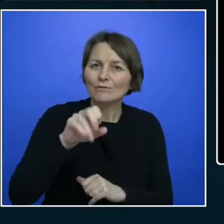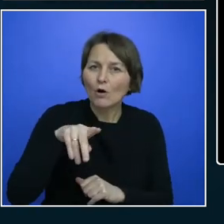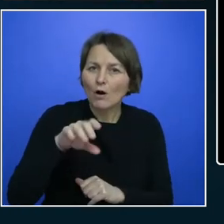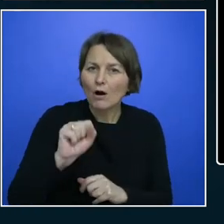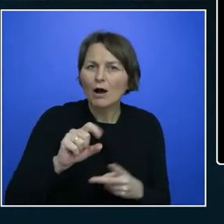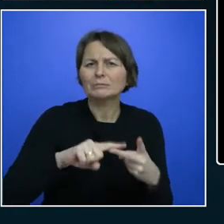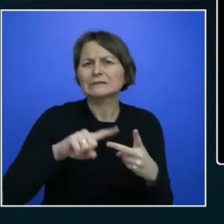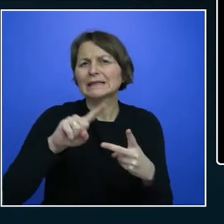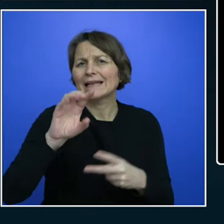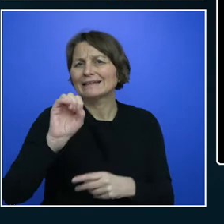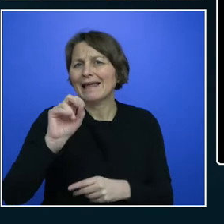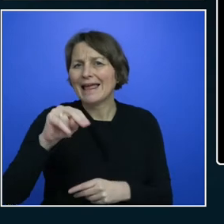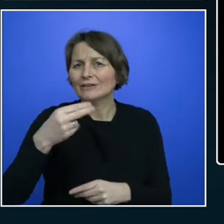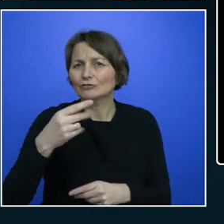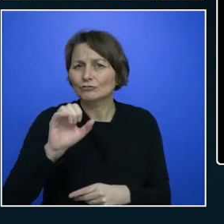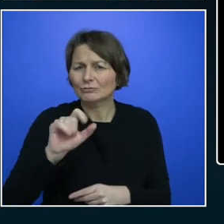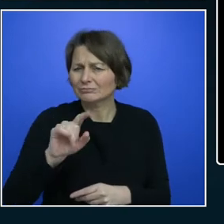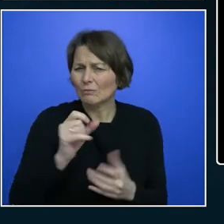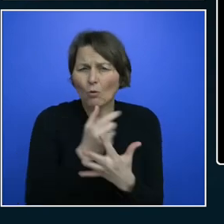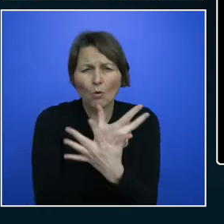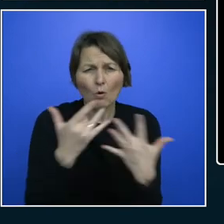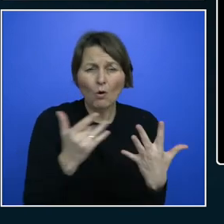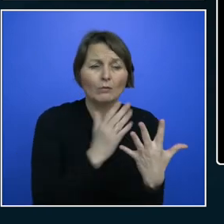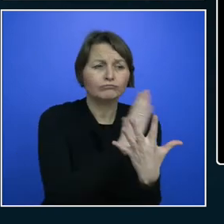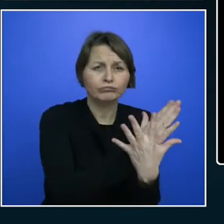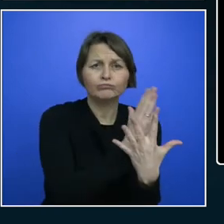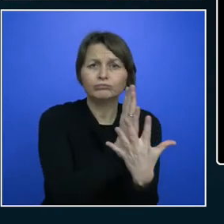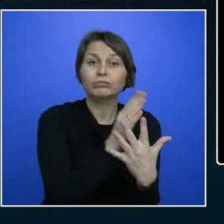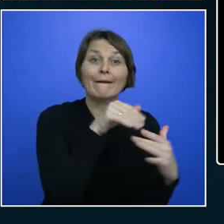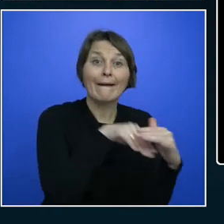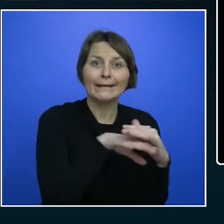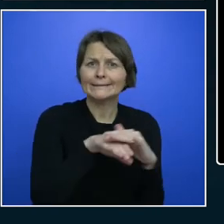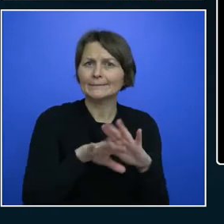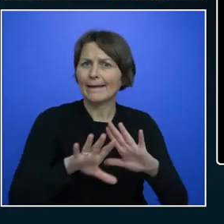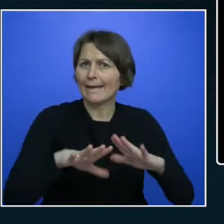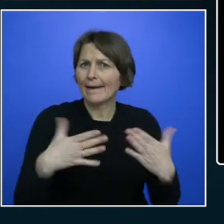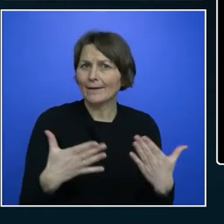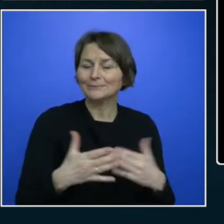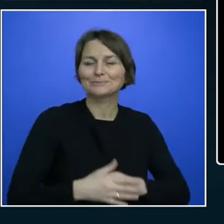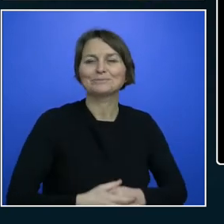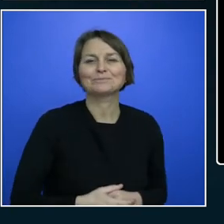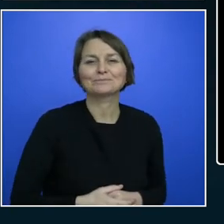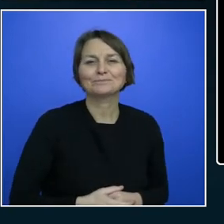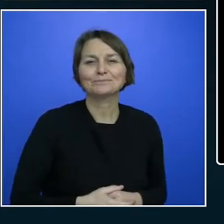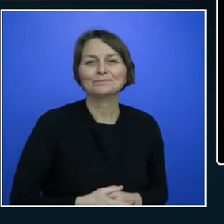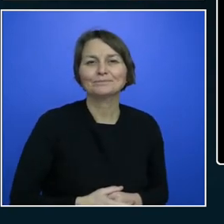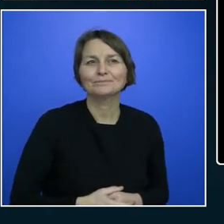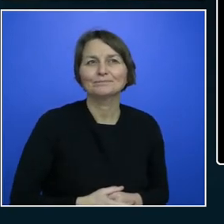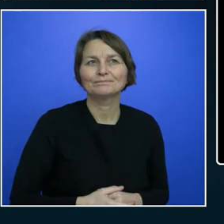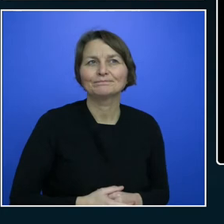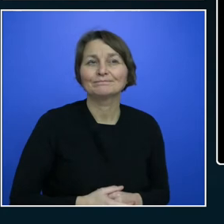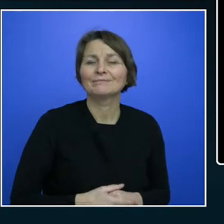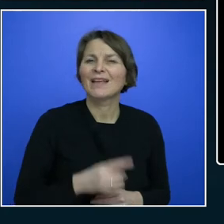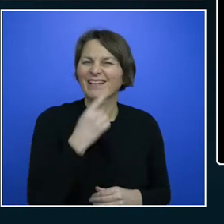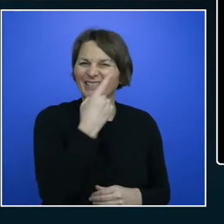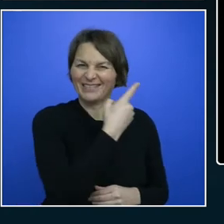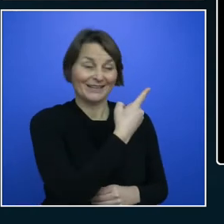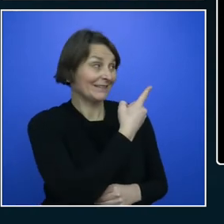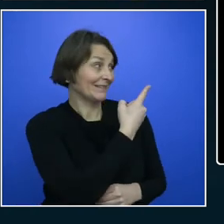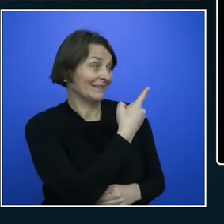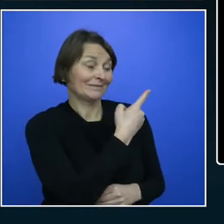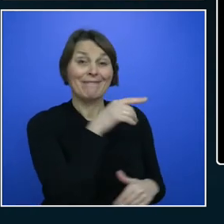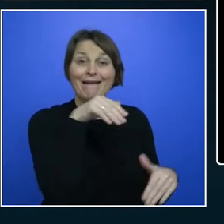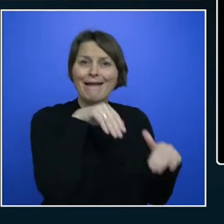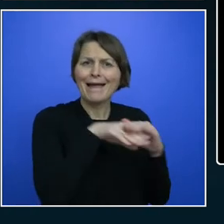.io. And what actually does it do? Now, Accessibility Insights is a check that you can check